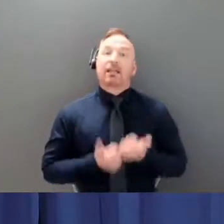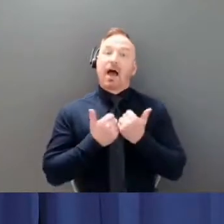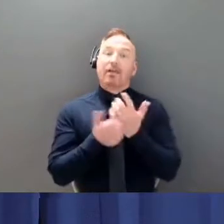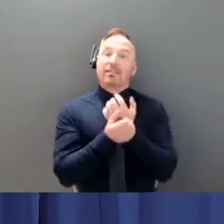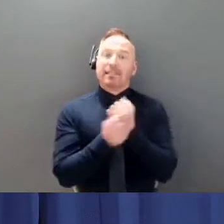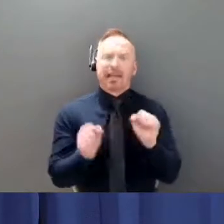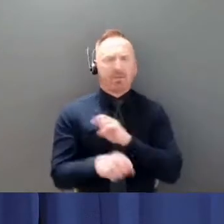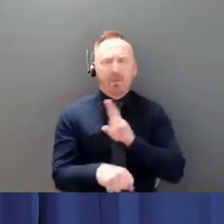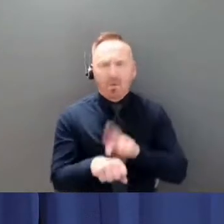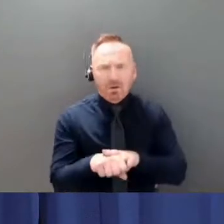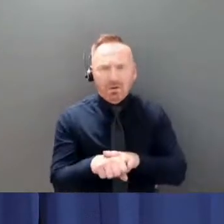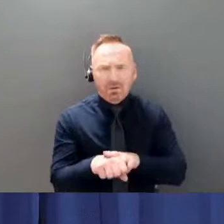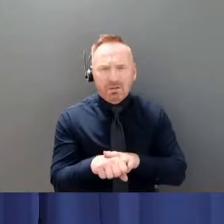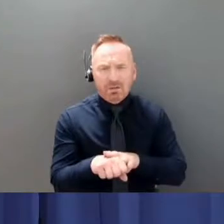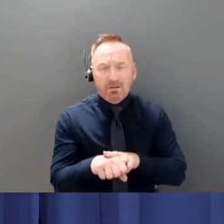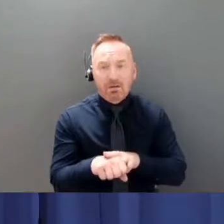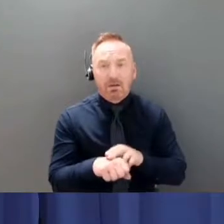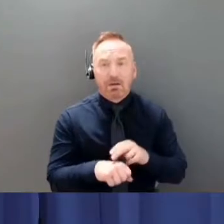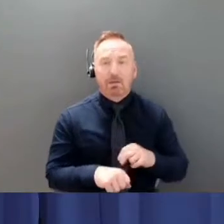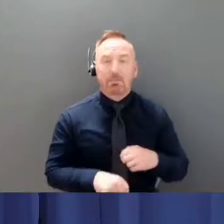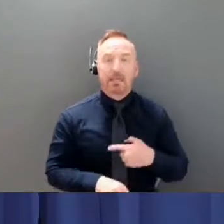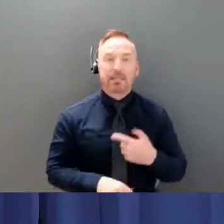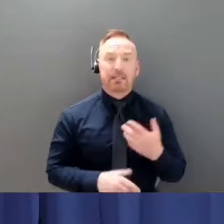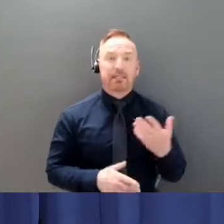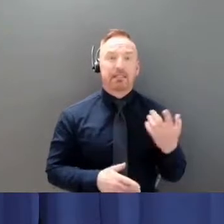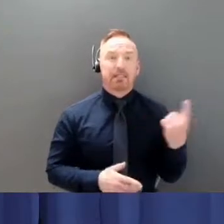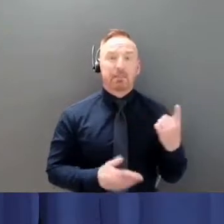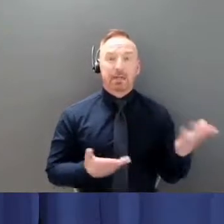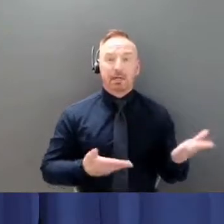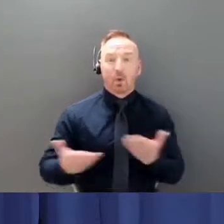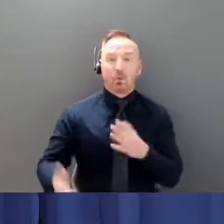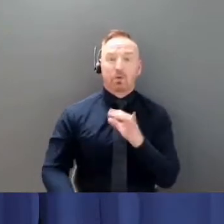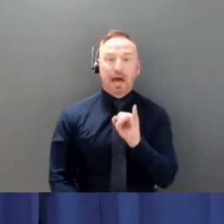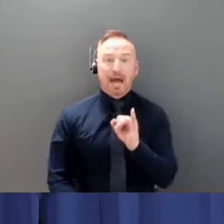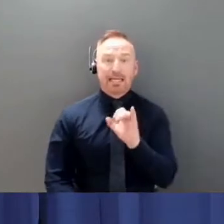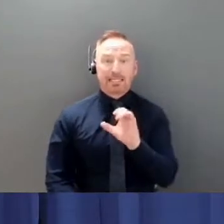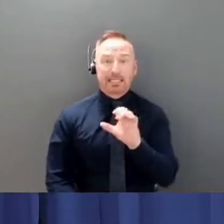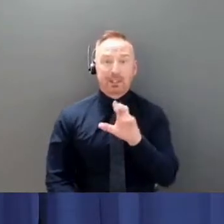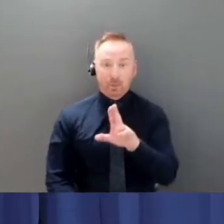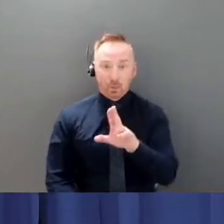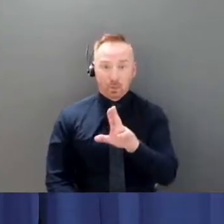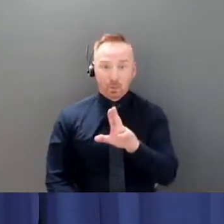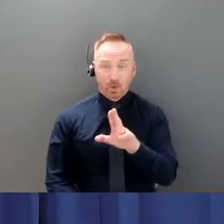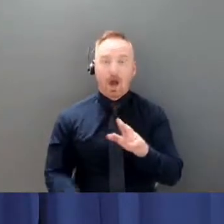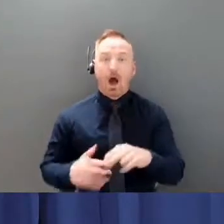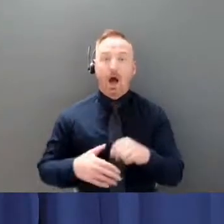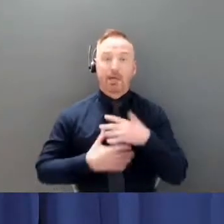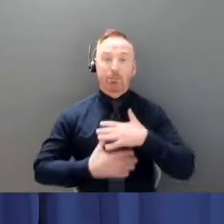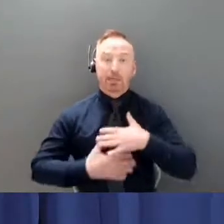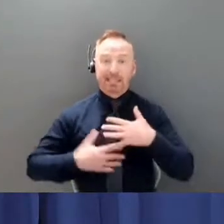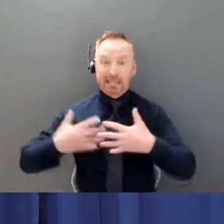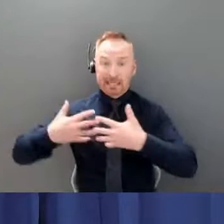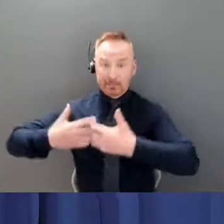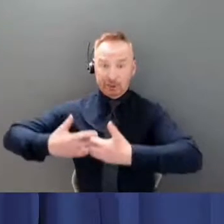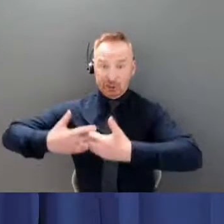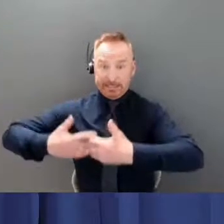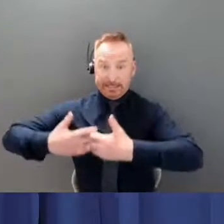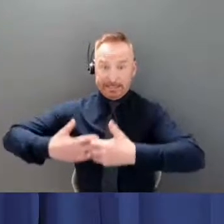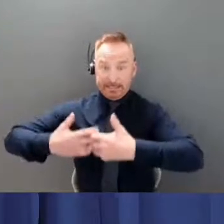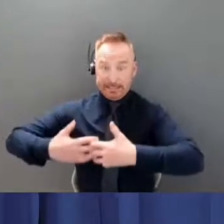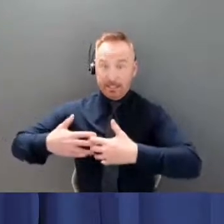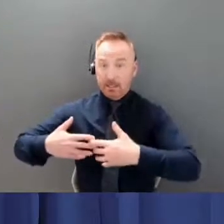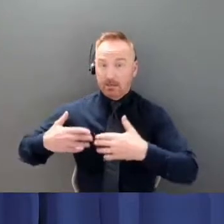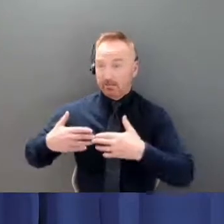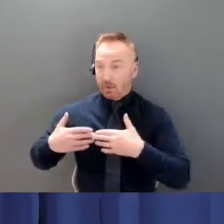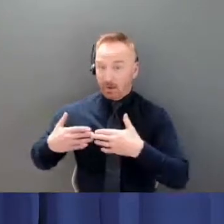but having someone in ICU on a ventilator for a while can result in weeks months